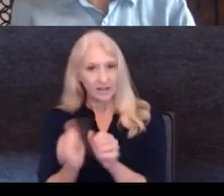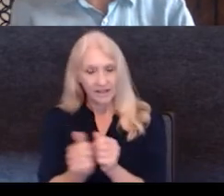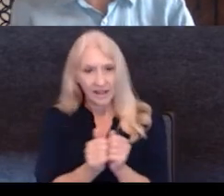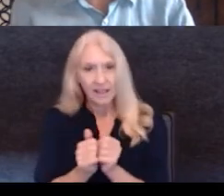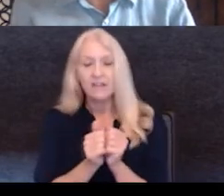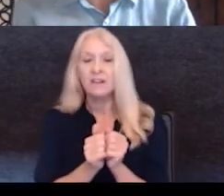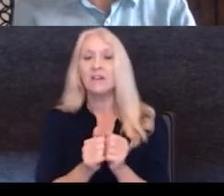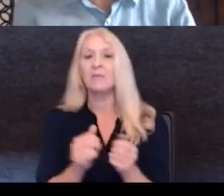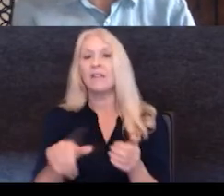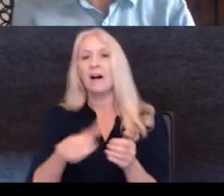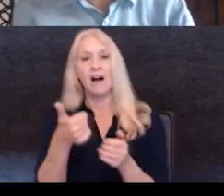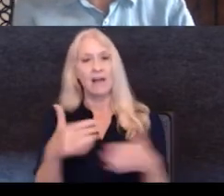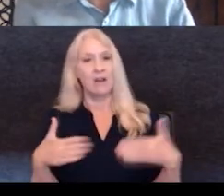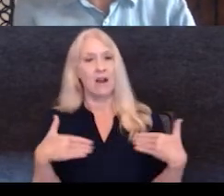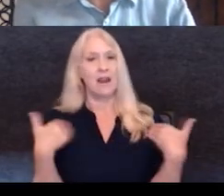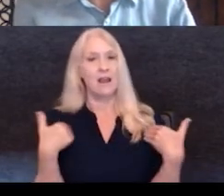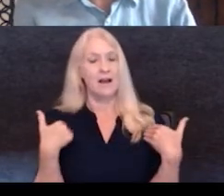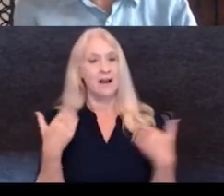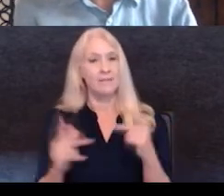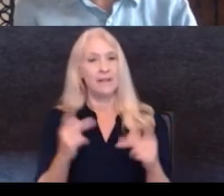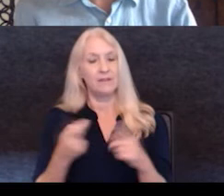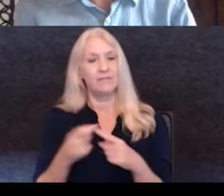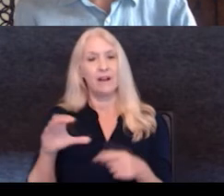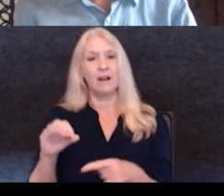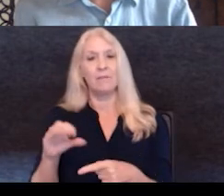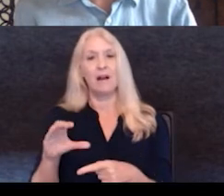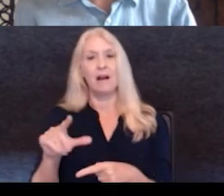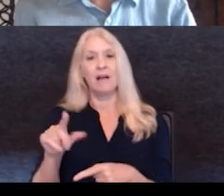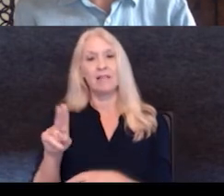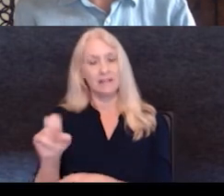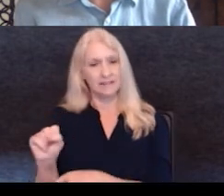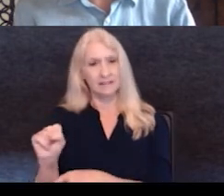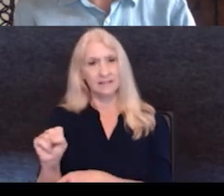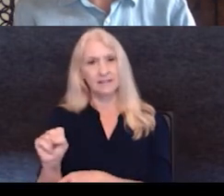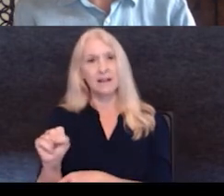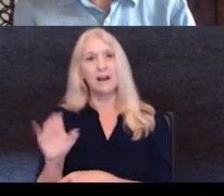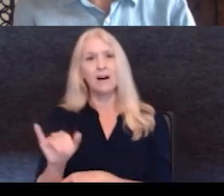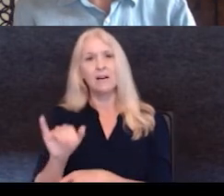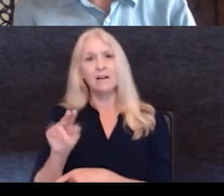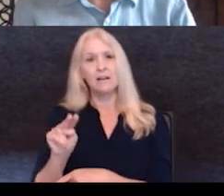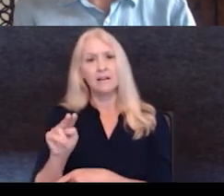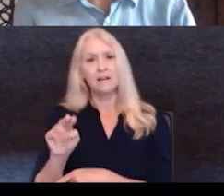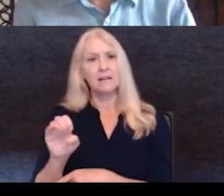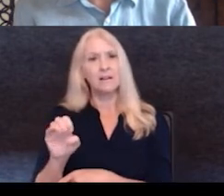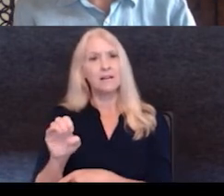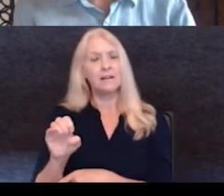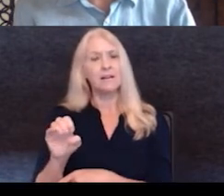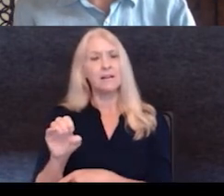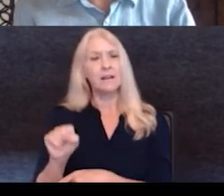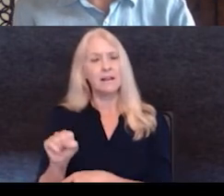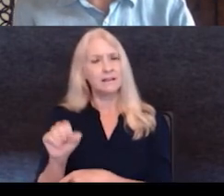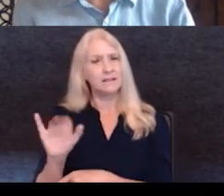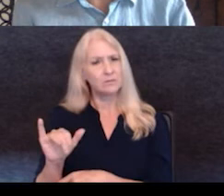with some of the other young people from the office. And Ines, how, so were you, was that Guatemala at the time? Was your home